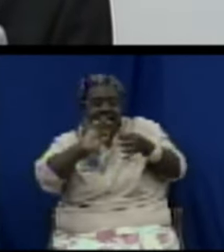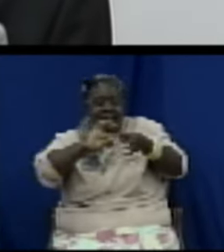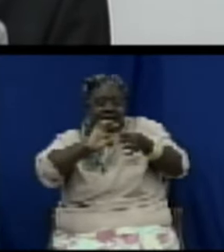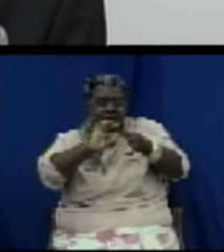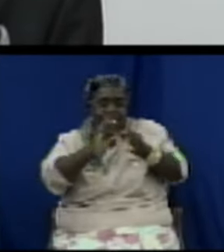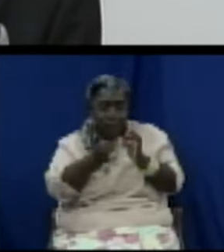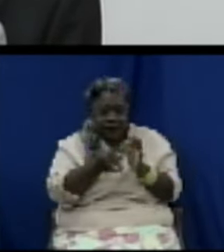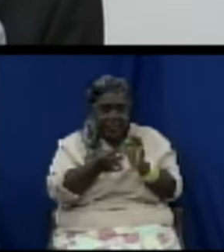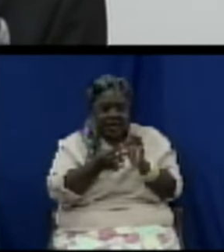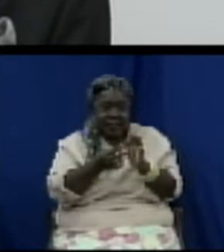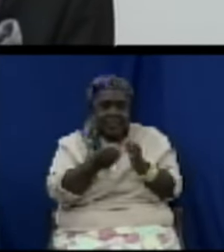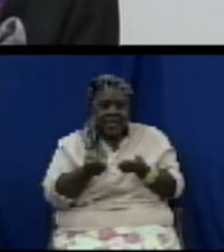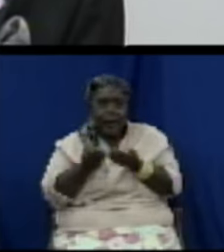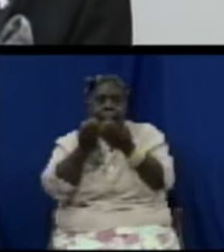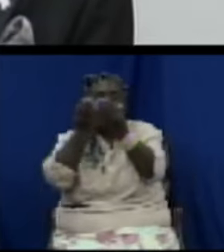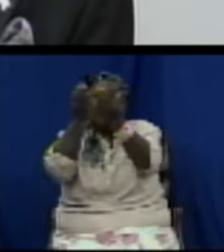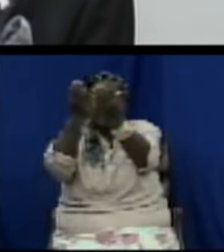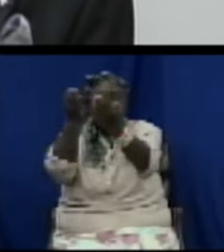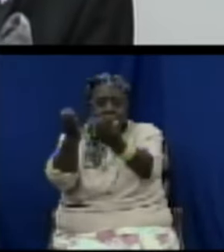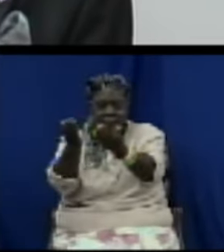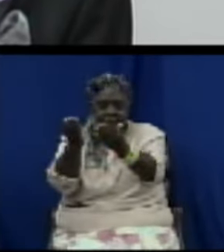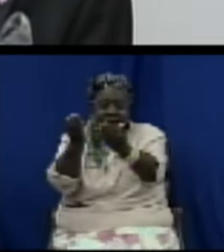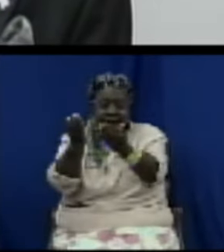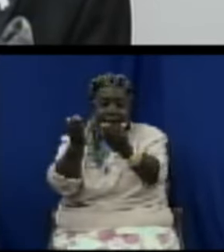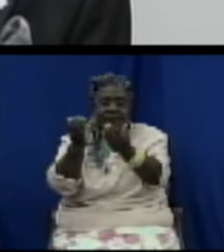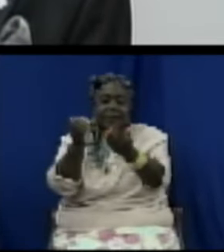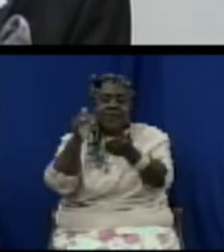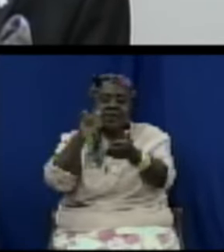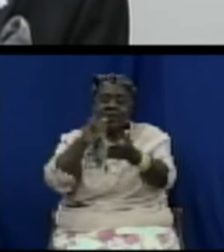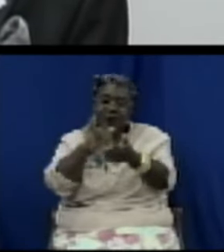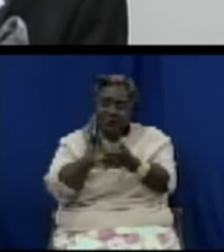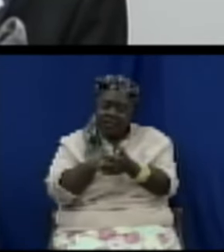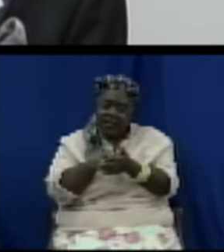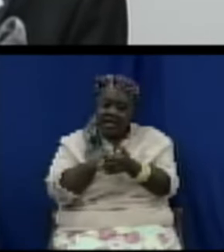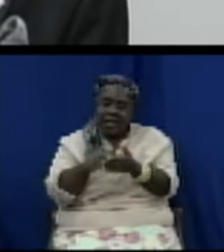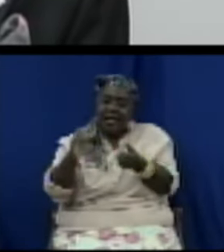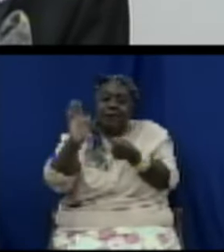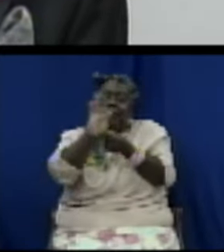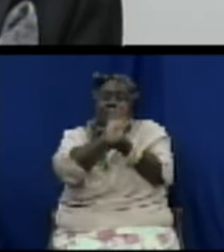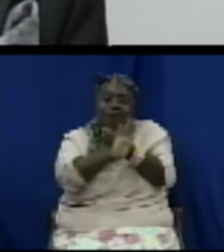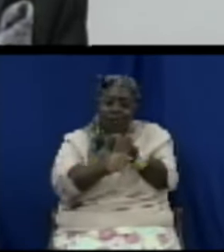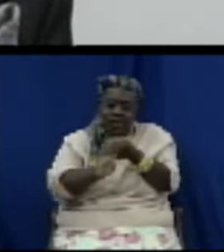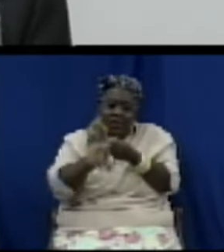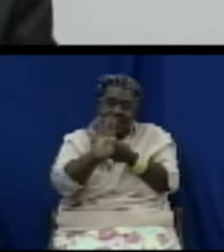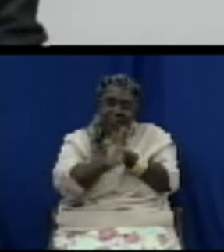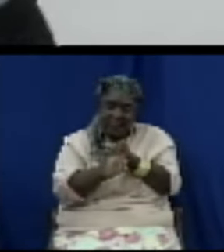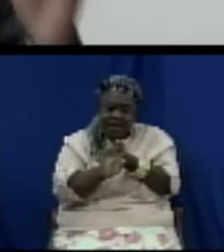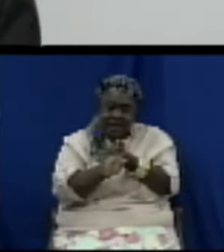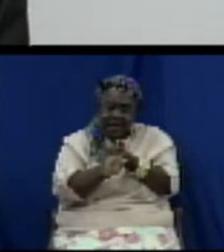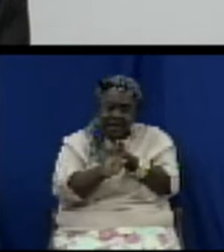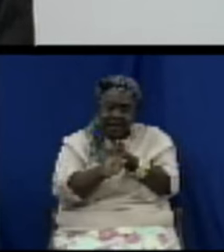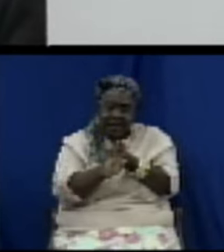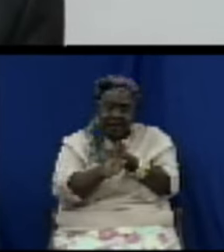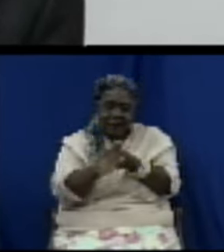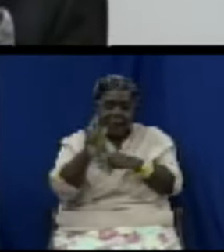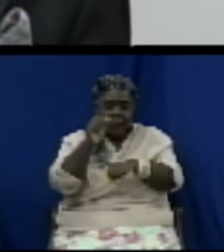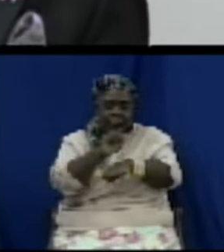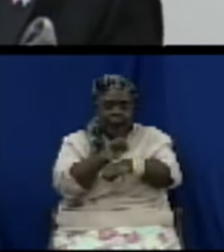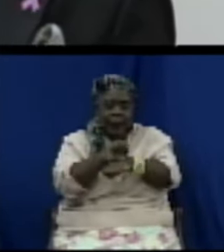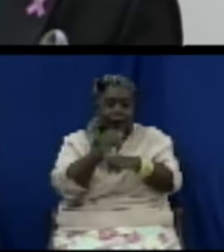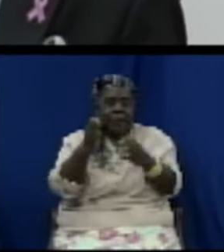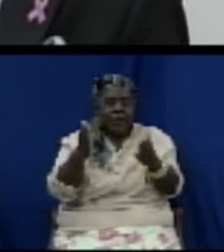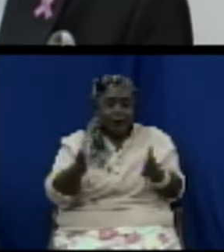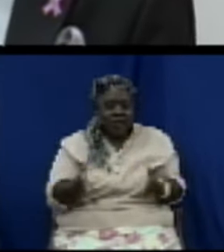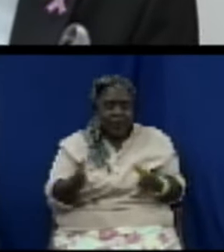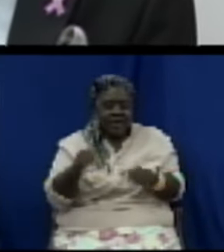the enactment of harmonized consumer protection legislation in the sub region that is the